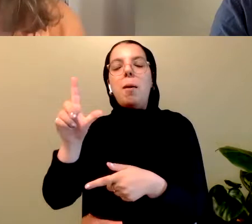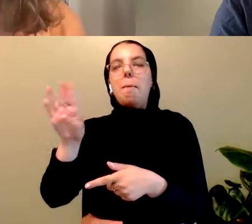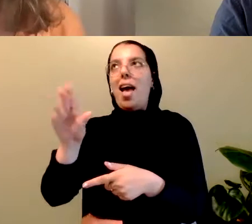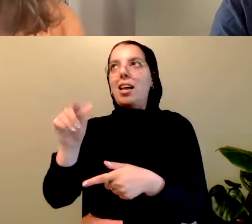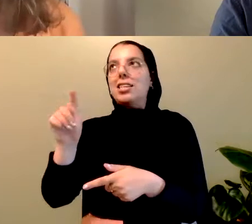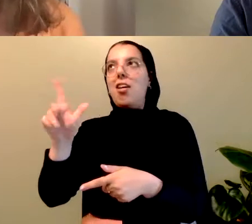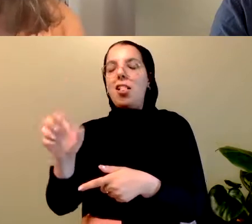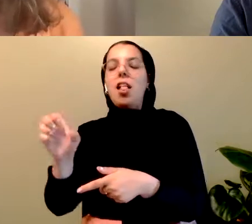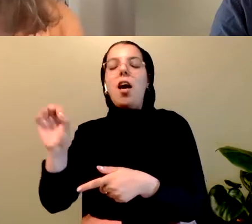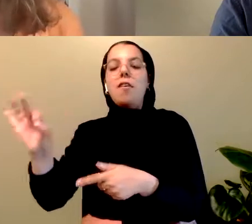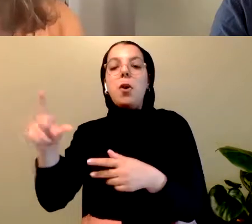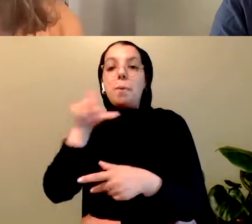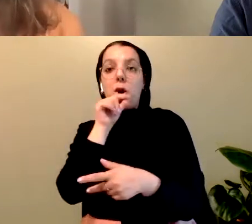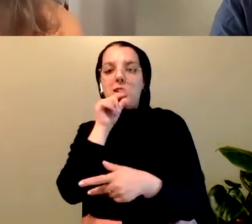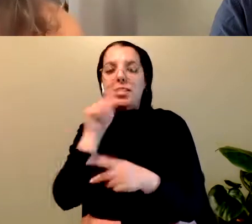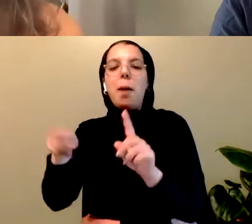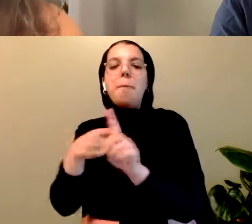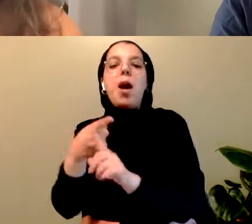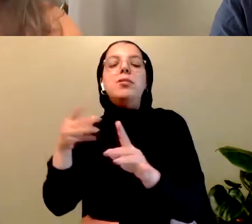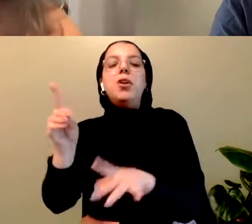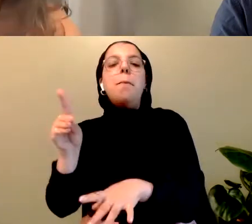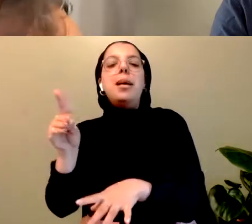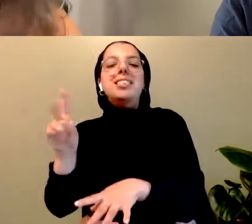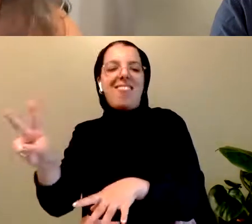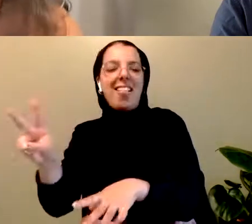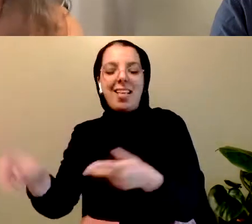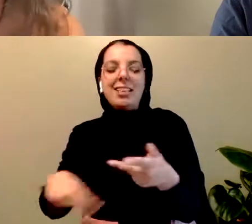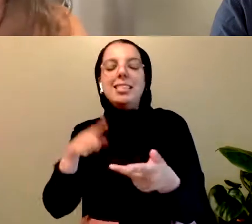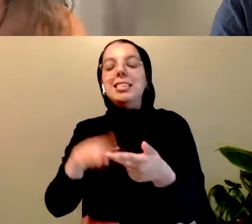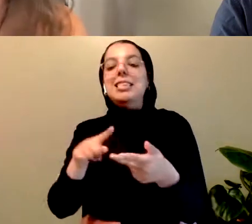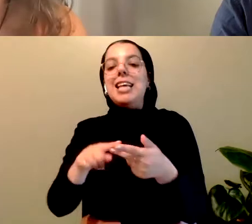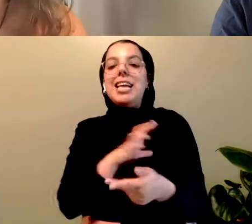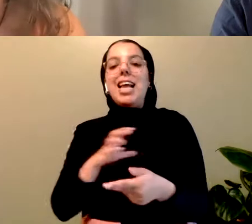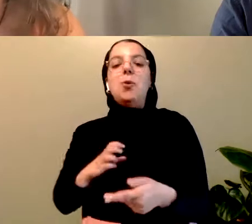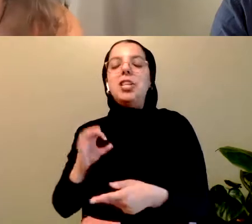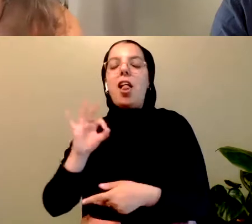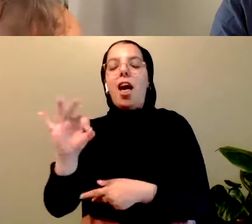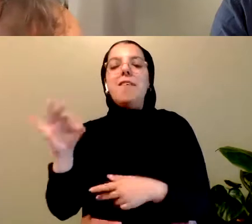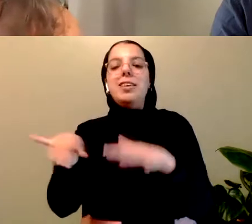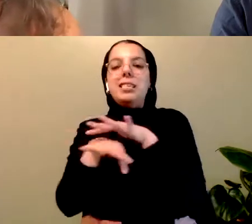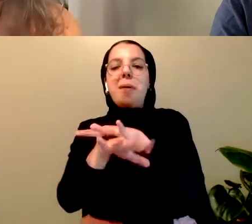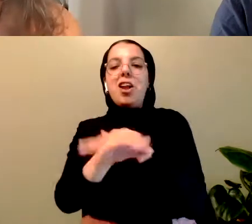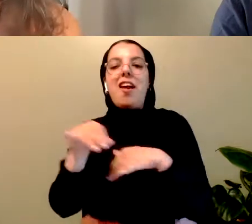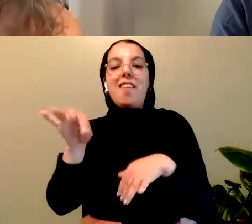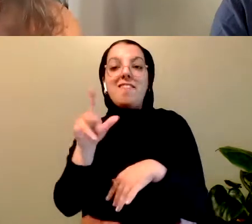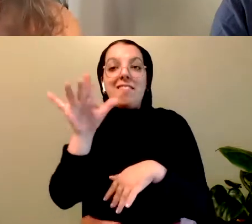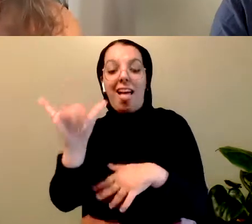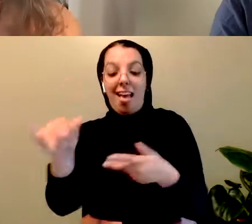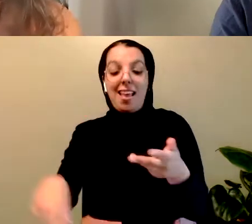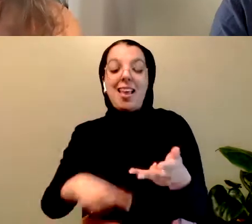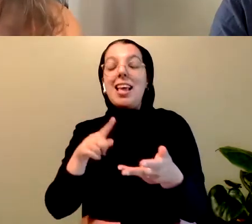Council of Spider, Ant and Fly, about the introduction of death into the universe. And The Boy Who Was Abandoned, about youth abandonment